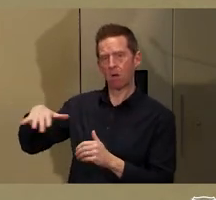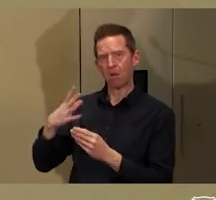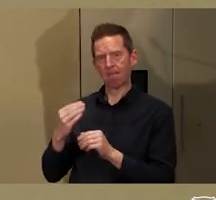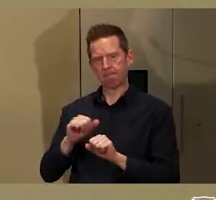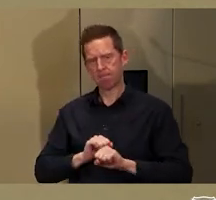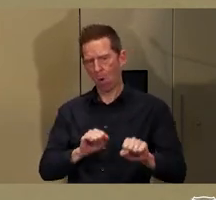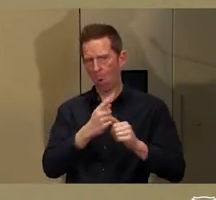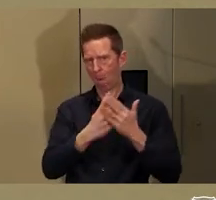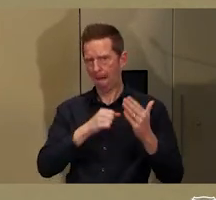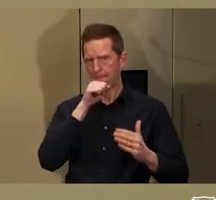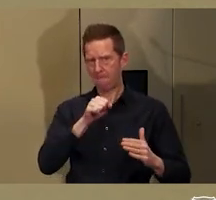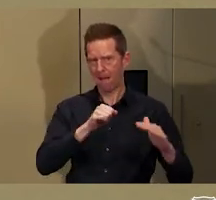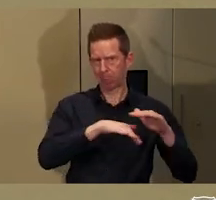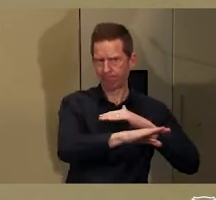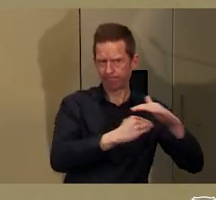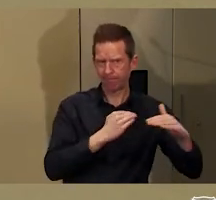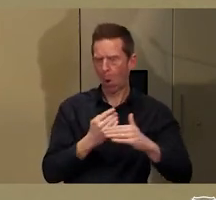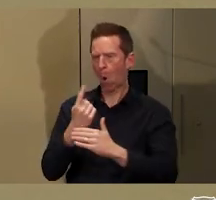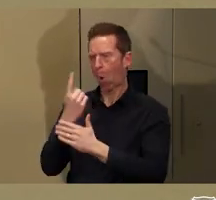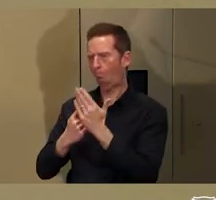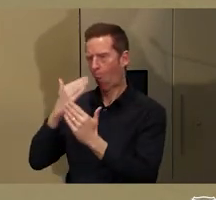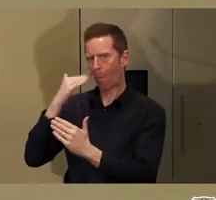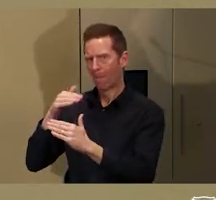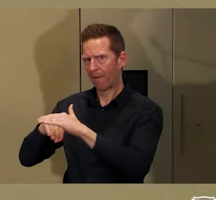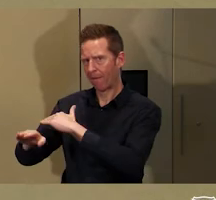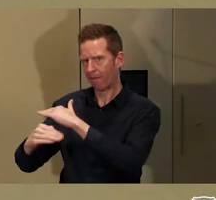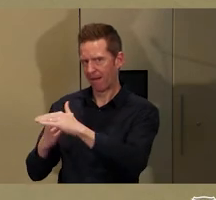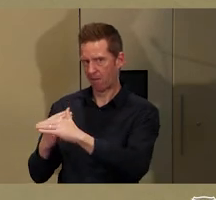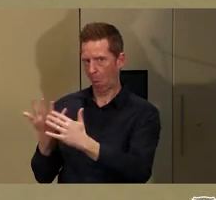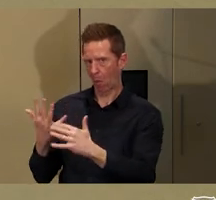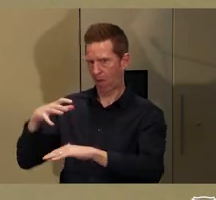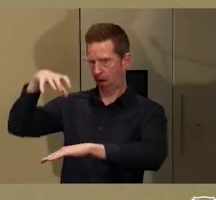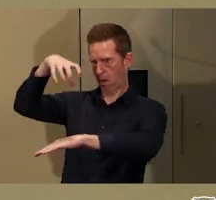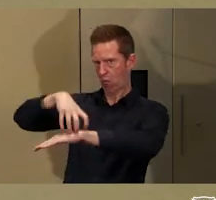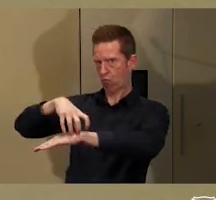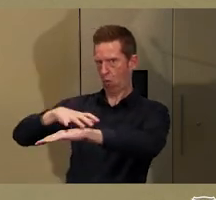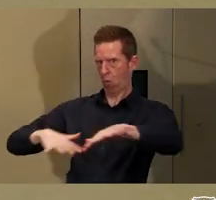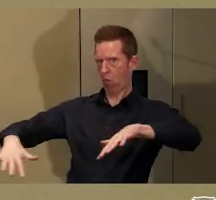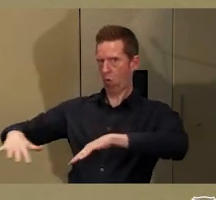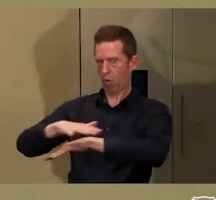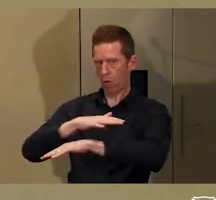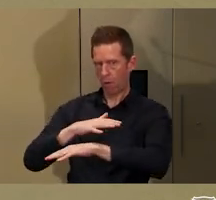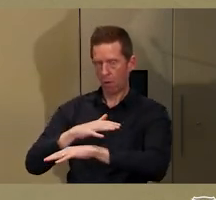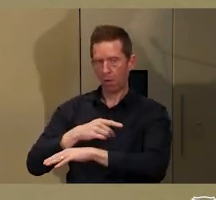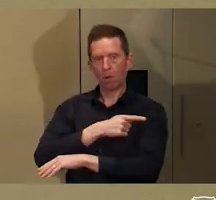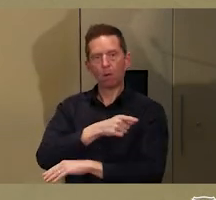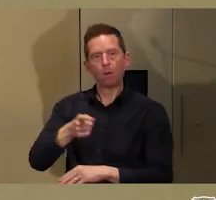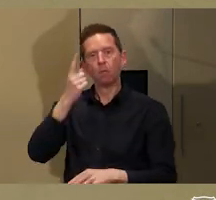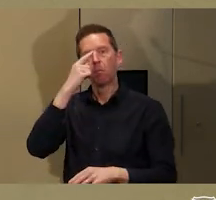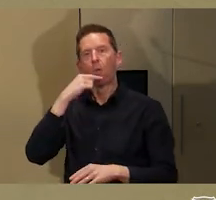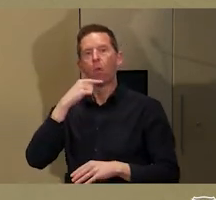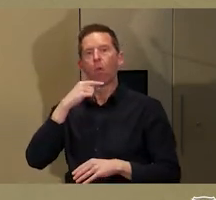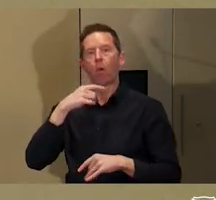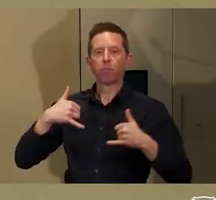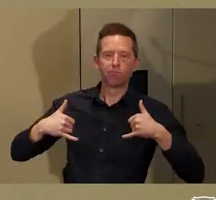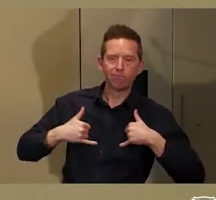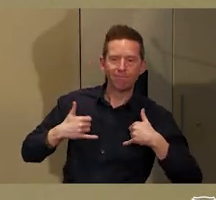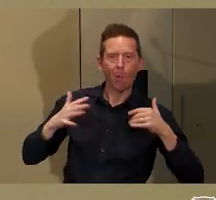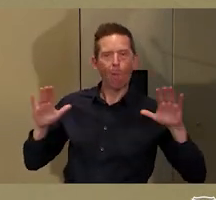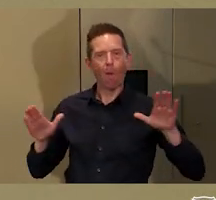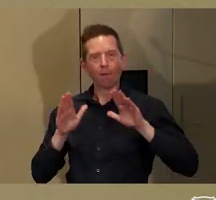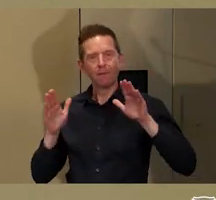at various points around the rock, are almost invisible to visitors. So